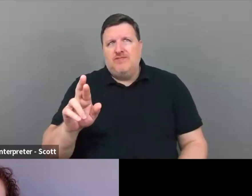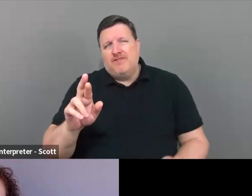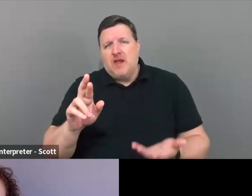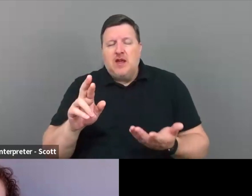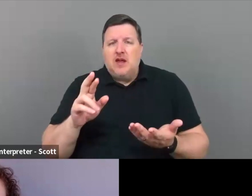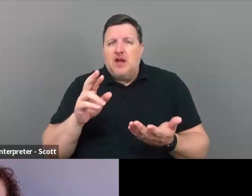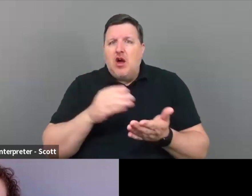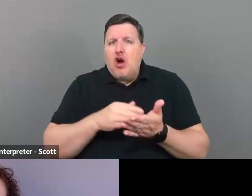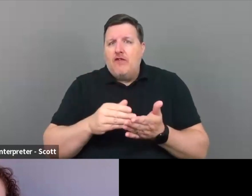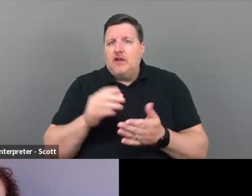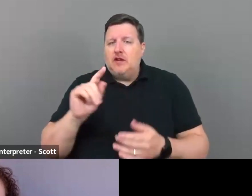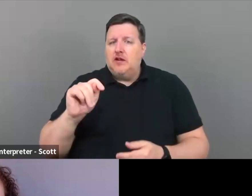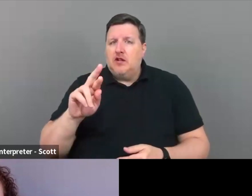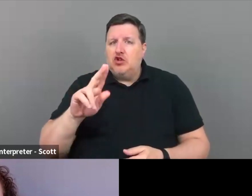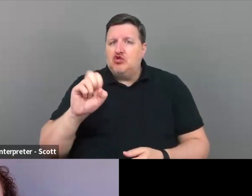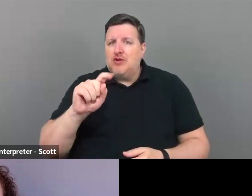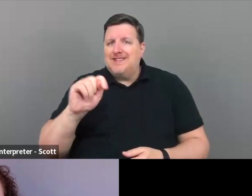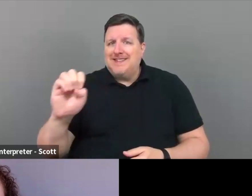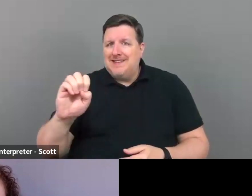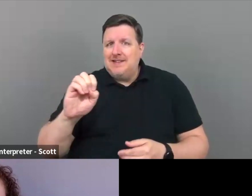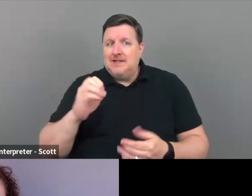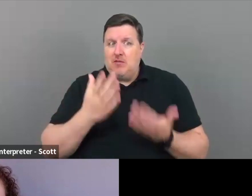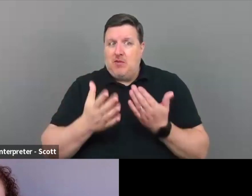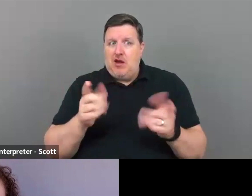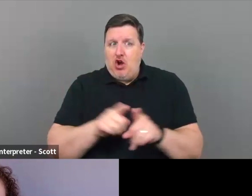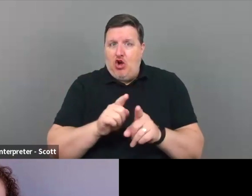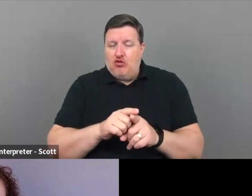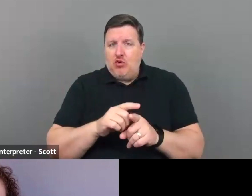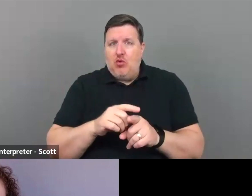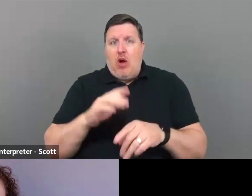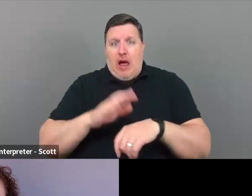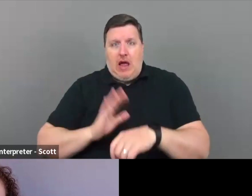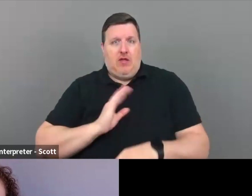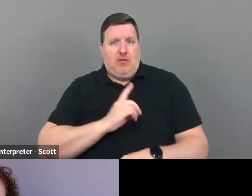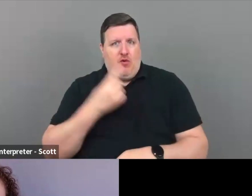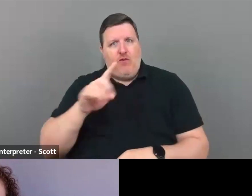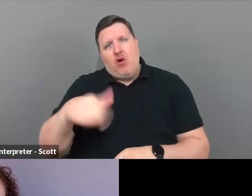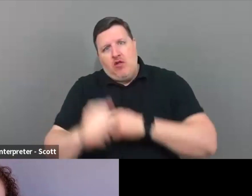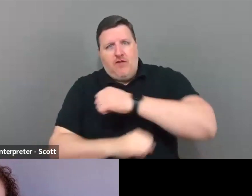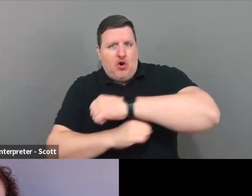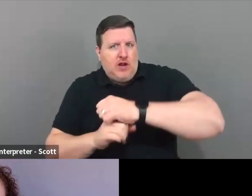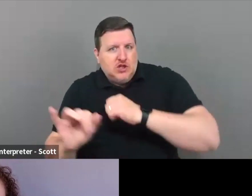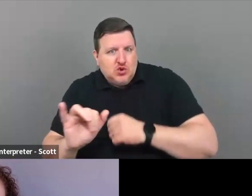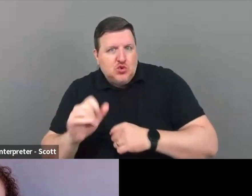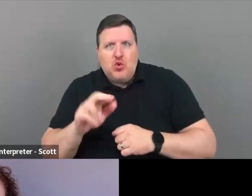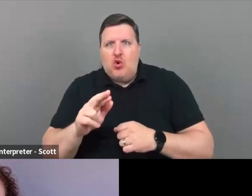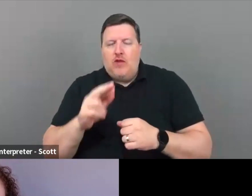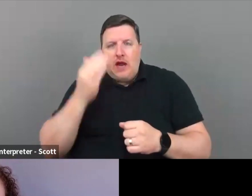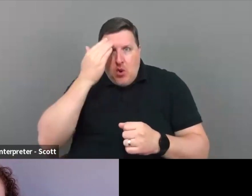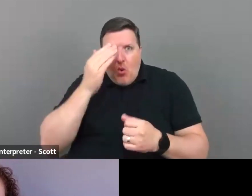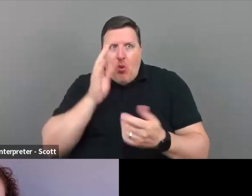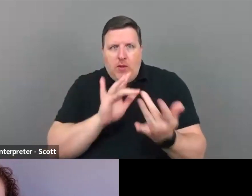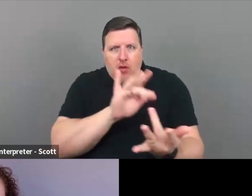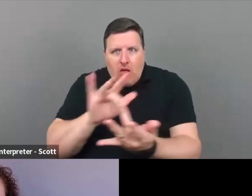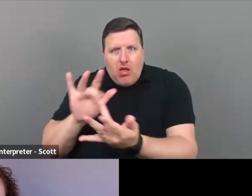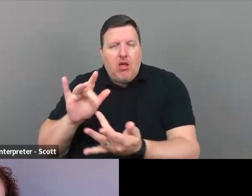uh, trustees at organizations may sit on the board of other foundations, or they may know people. You can look on